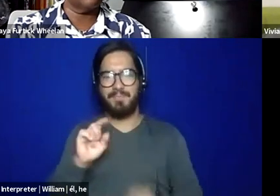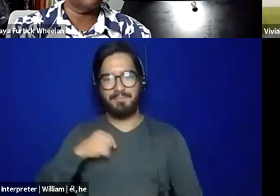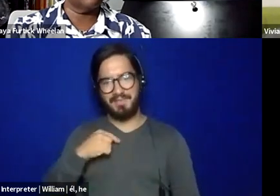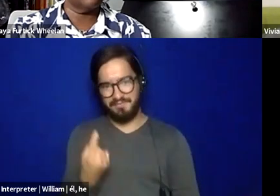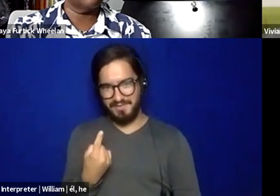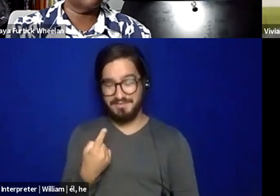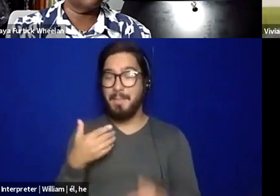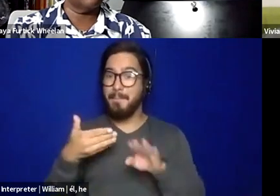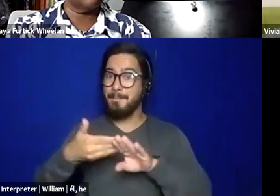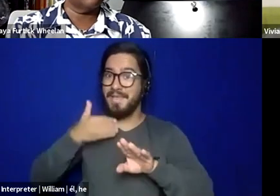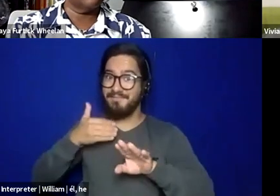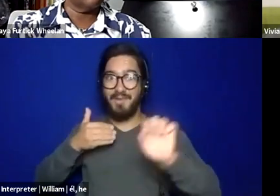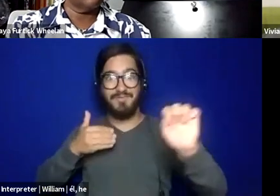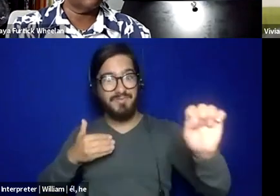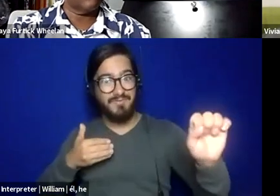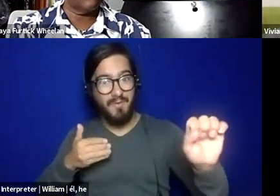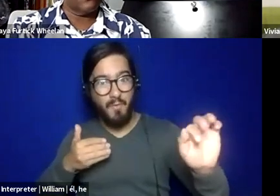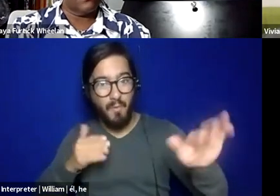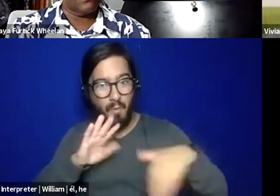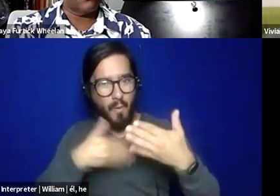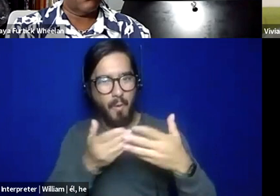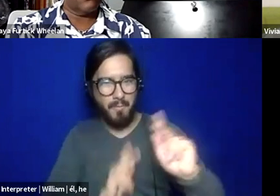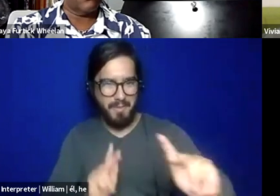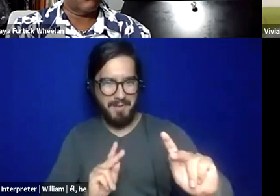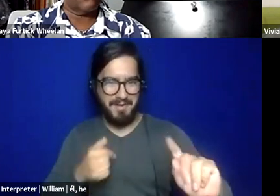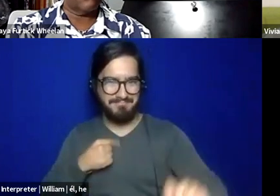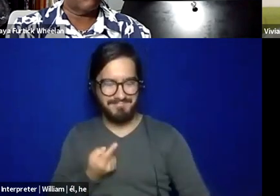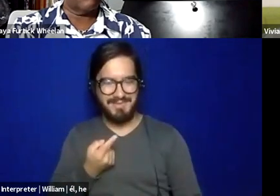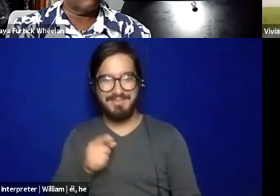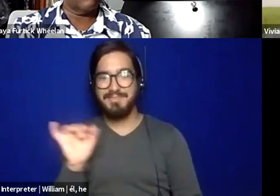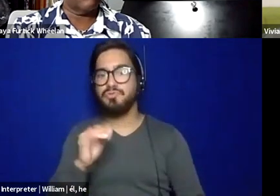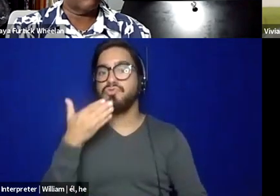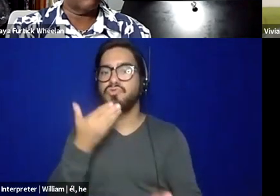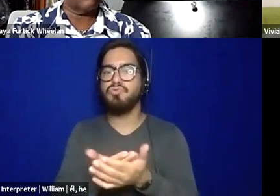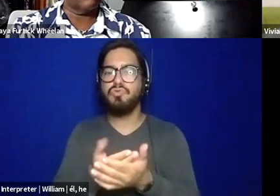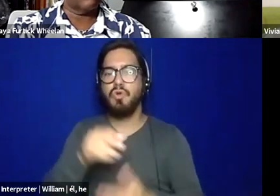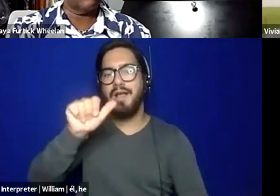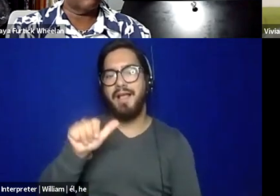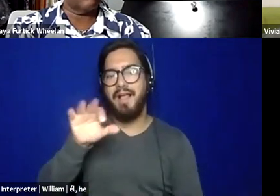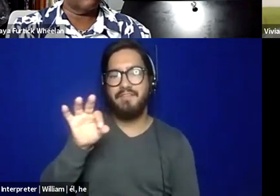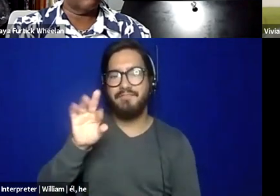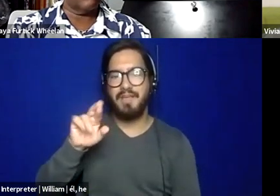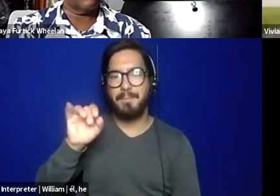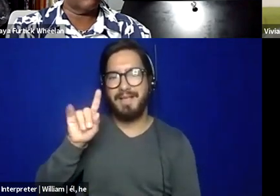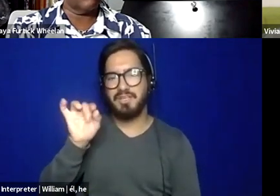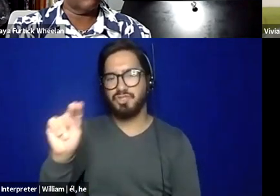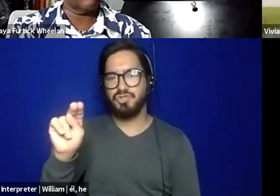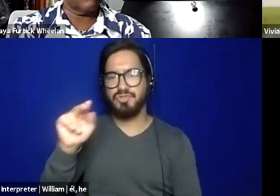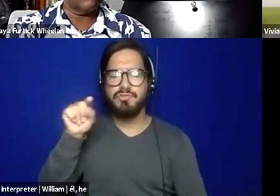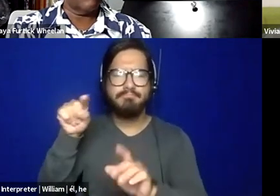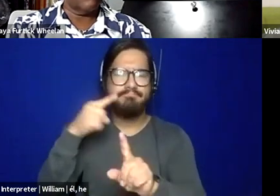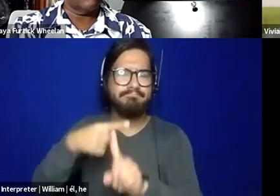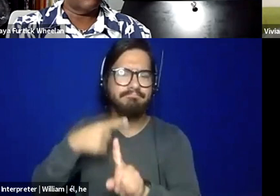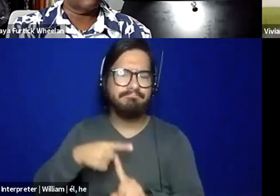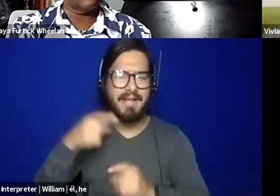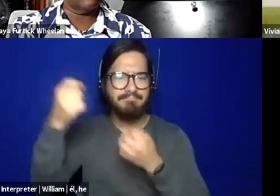else. Um, but I'm a big affirmation person. I think a lot of this is tricking your brain. So you can tell yourself over and over again,